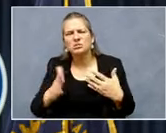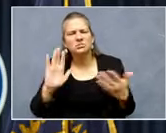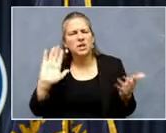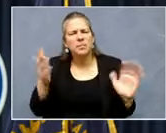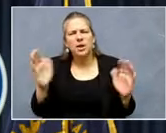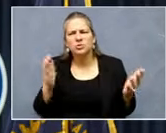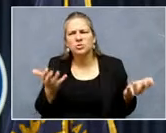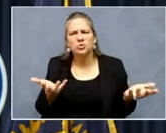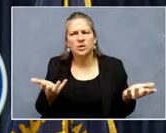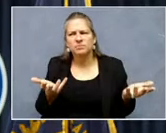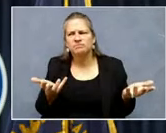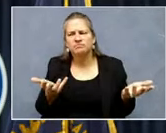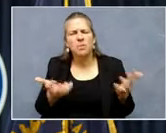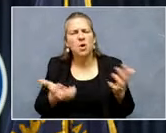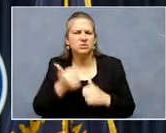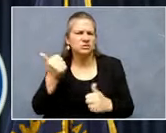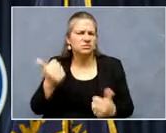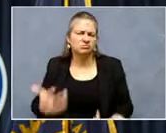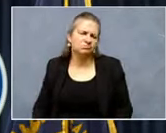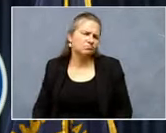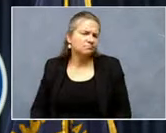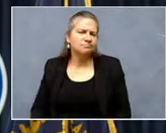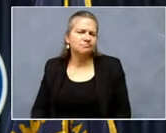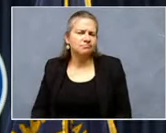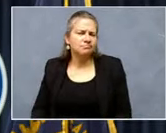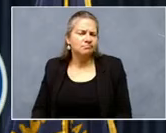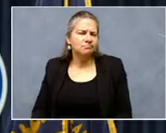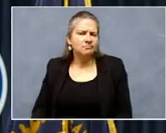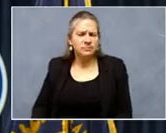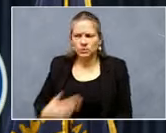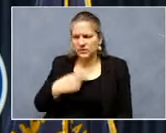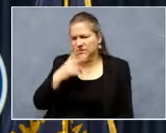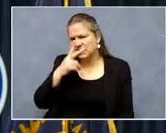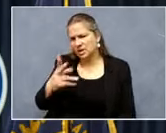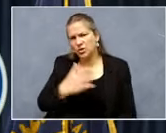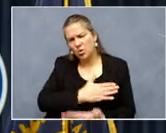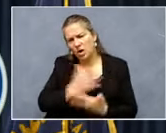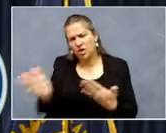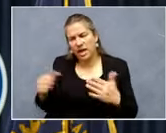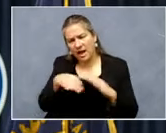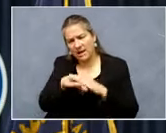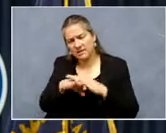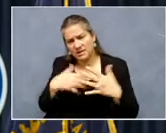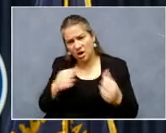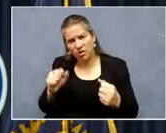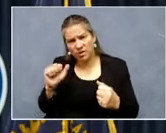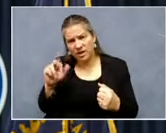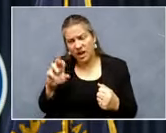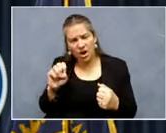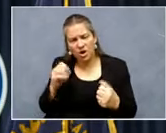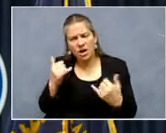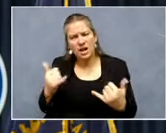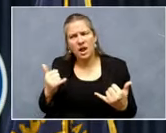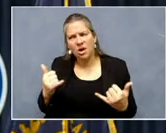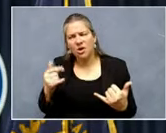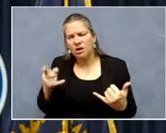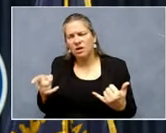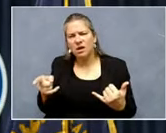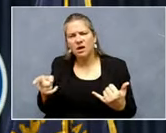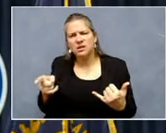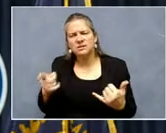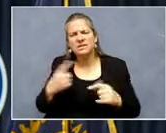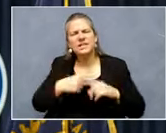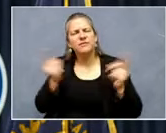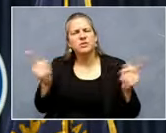uh, to most, um, we've seen throughout this, that access to healthcare is now the difference between life and